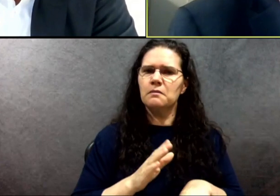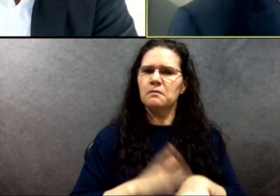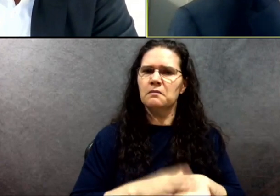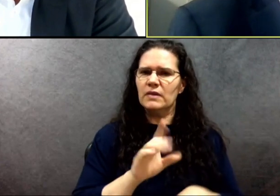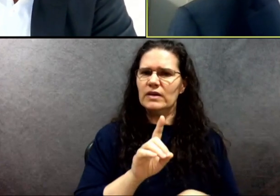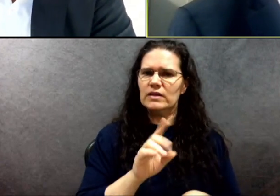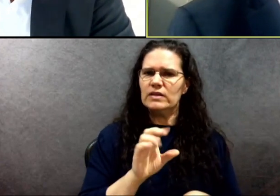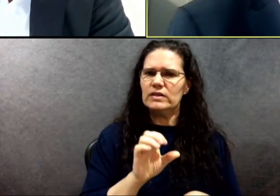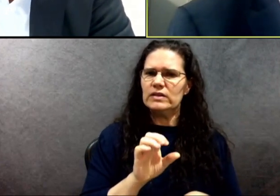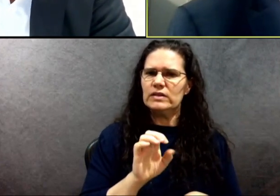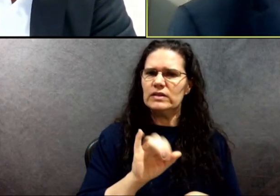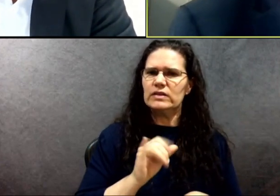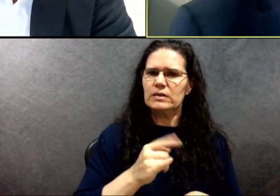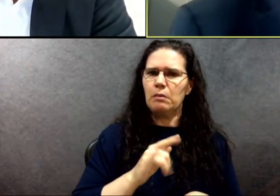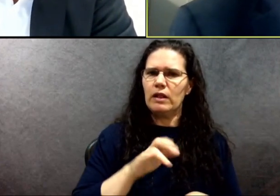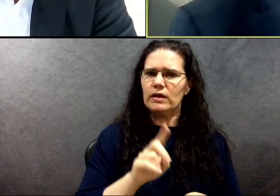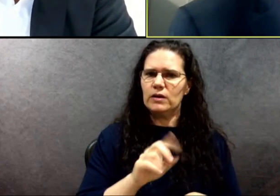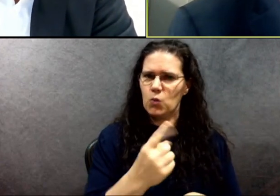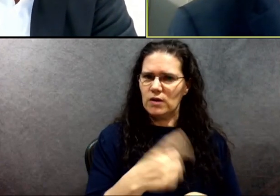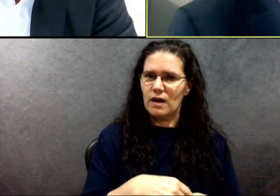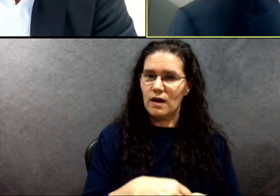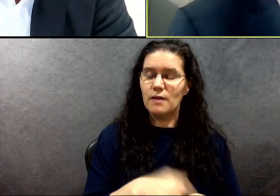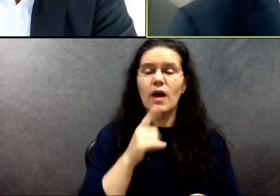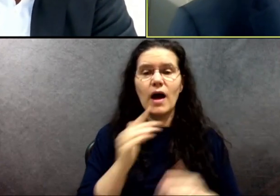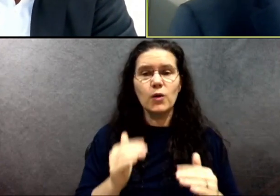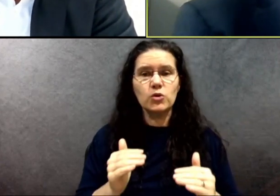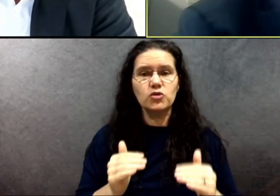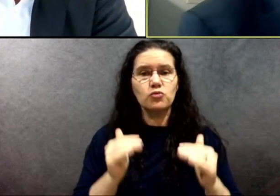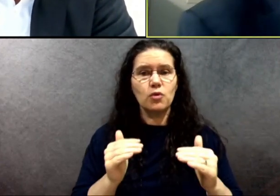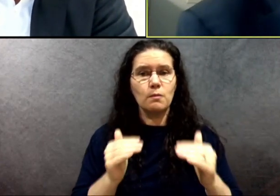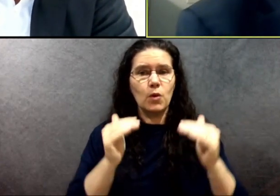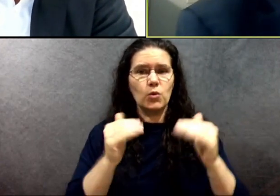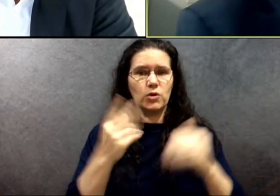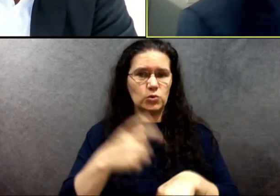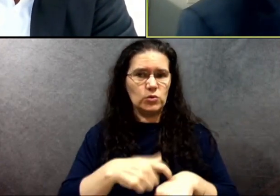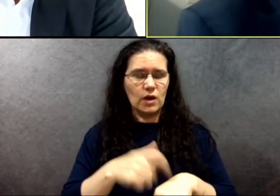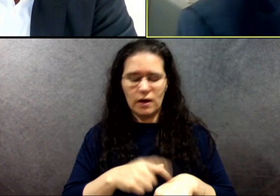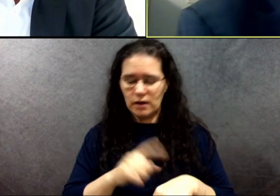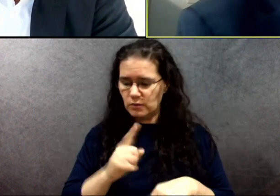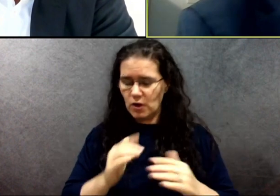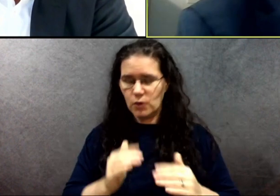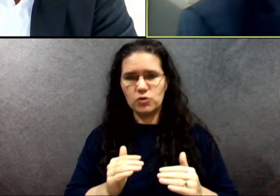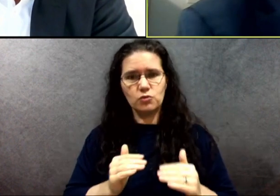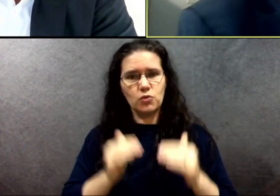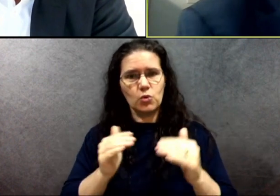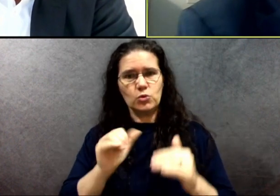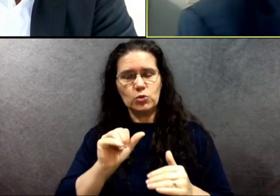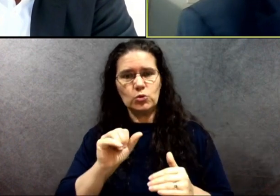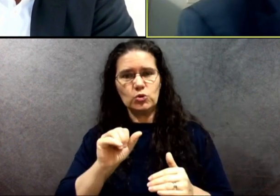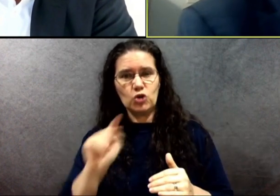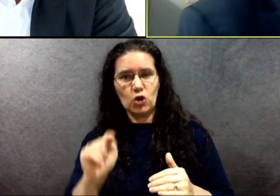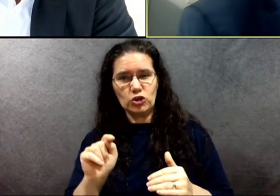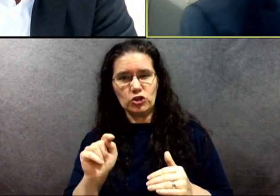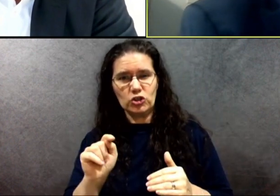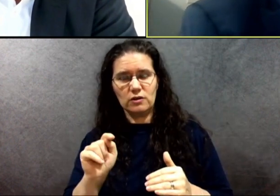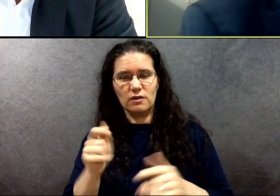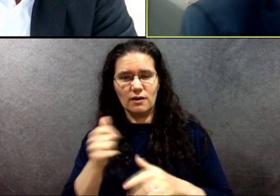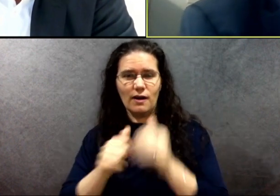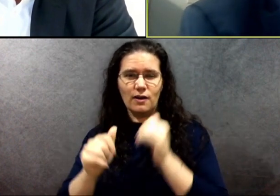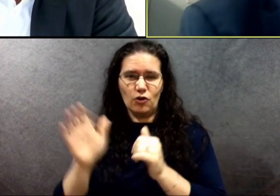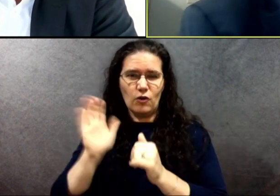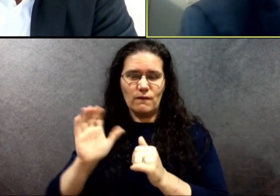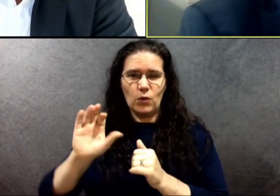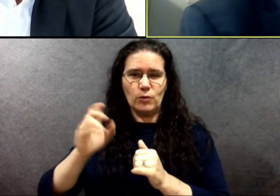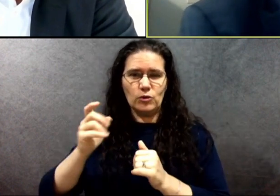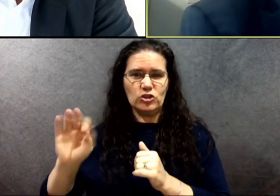I've been promoted twice. I was promoted to sergeant under former chief Ryan and I was